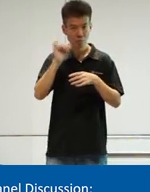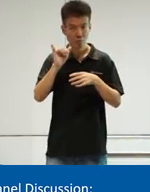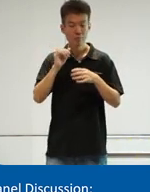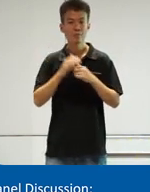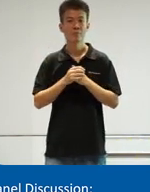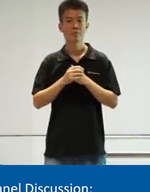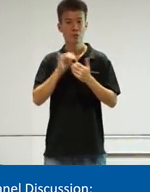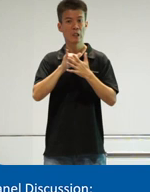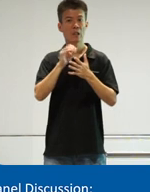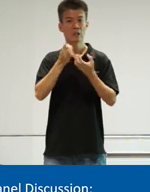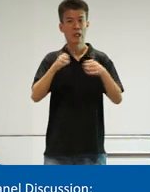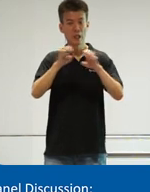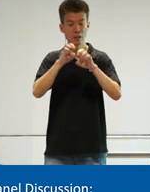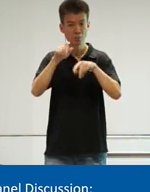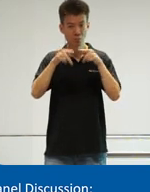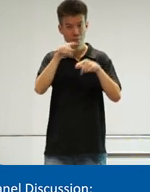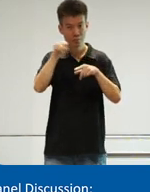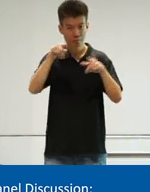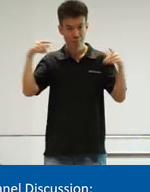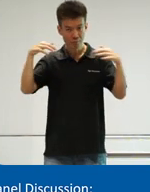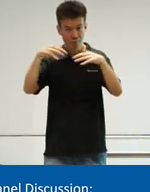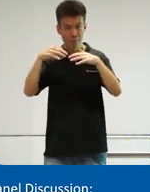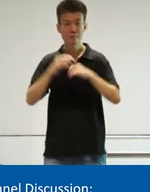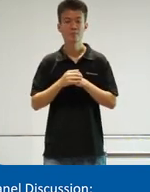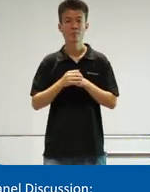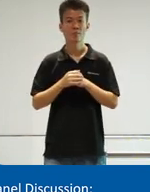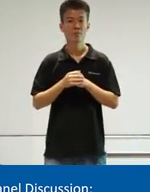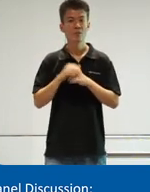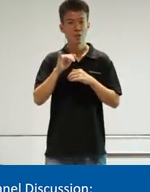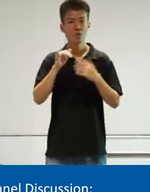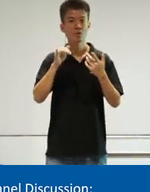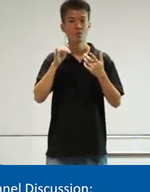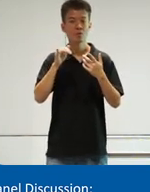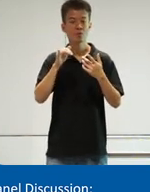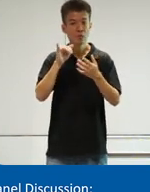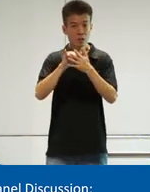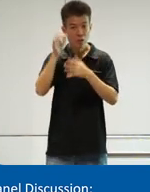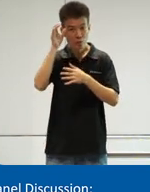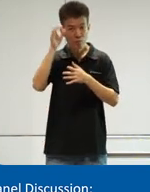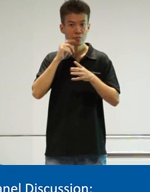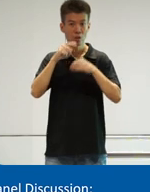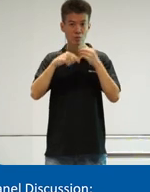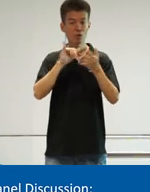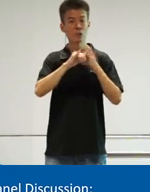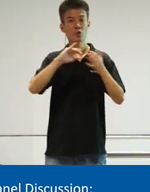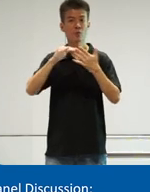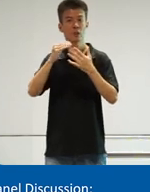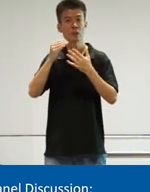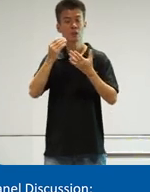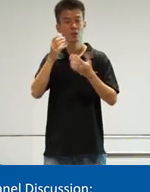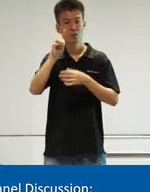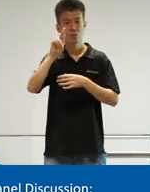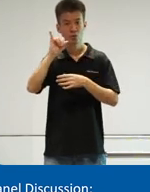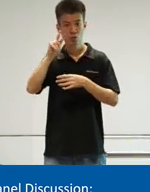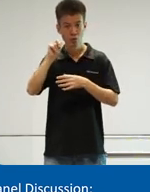So that's the essence of people coming together like now, as well as the concept. And the concept we're talking about is a community-driven approach.